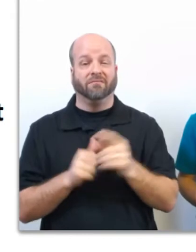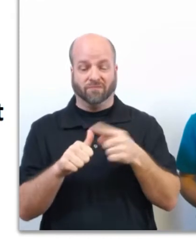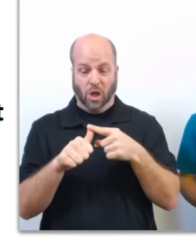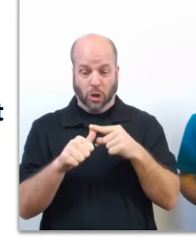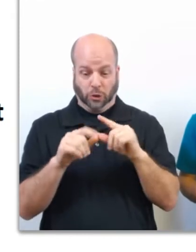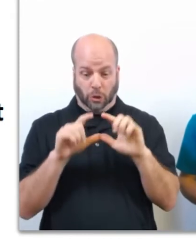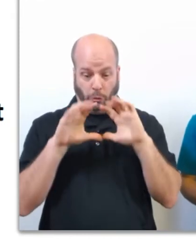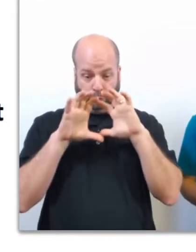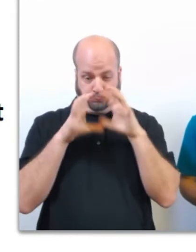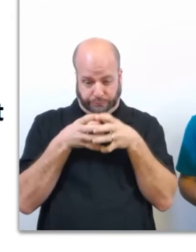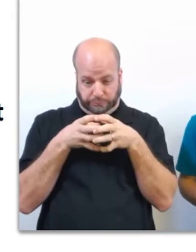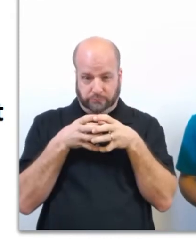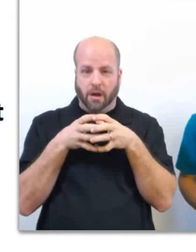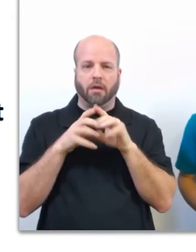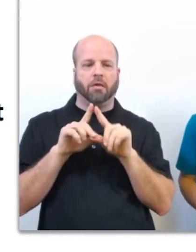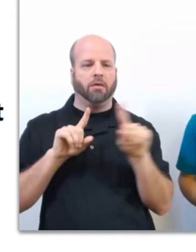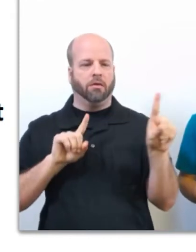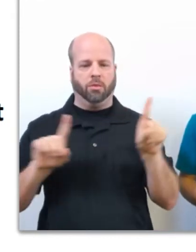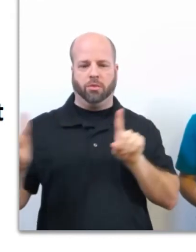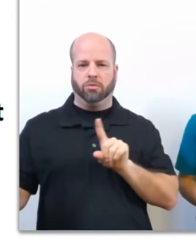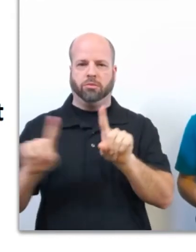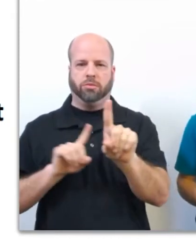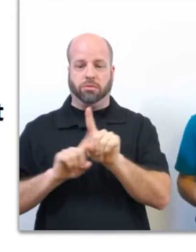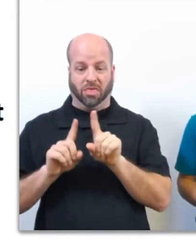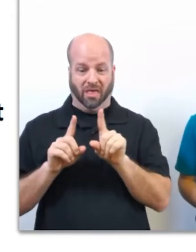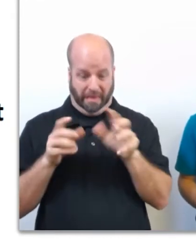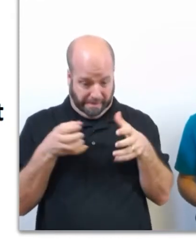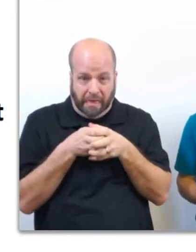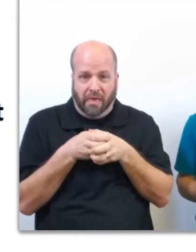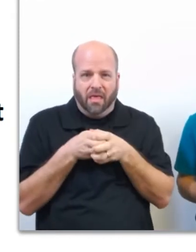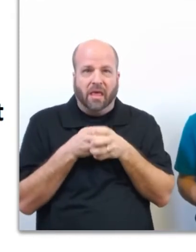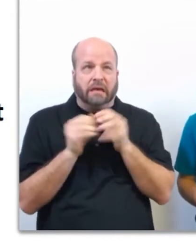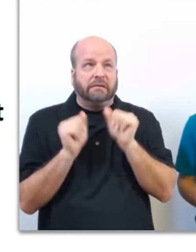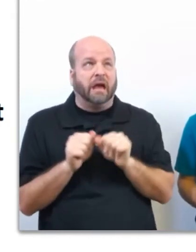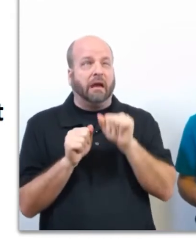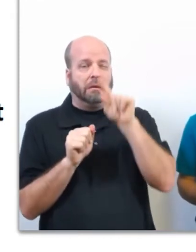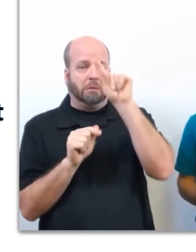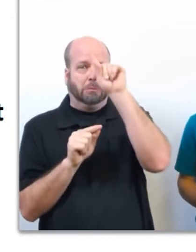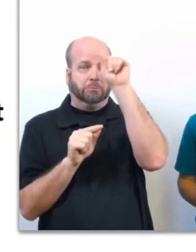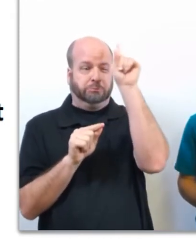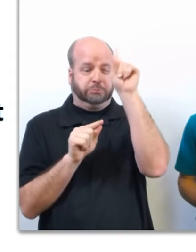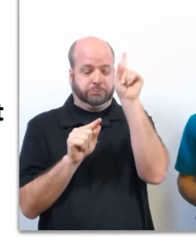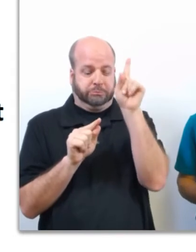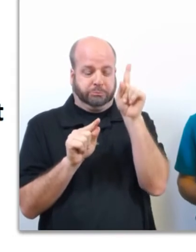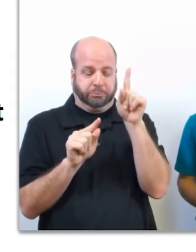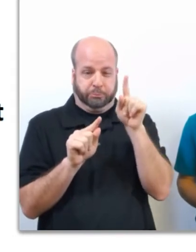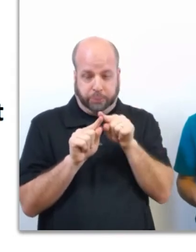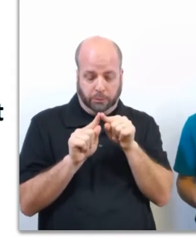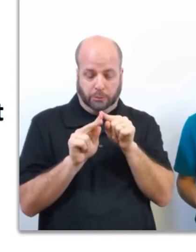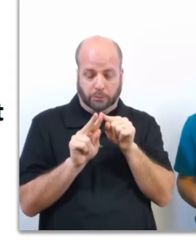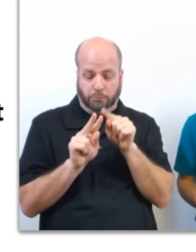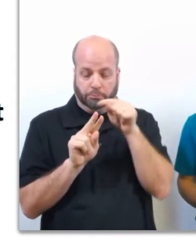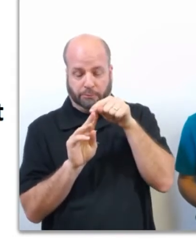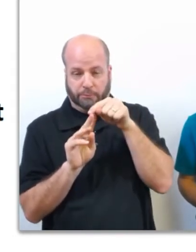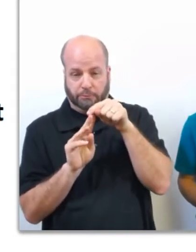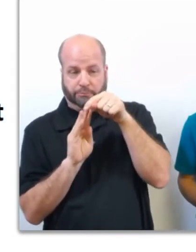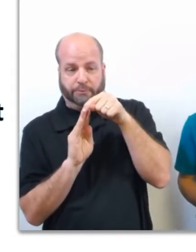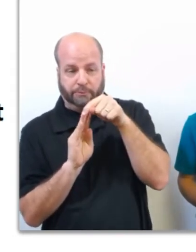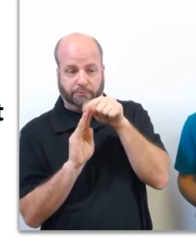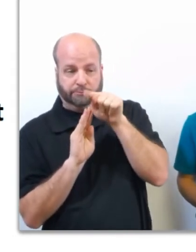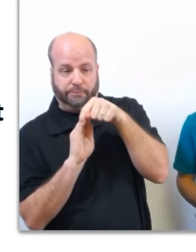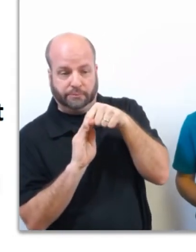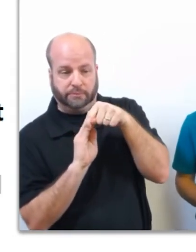group, spread out from one another. Being too close together can allow electric current from the lightning bolt to jump from person to person.